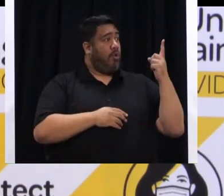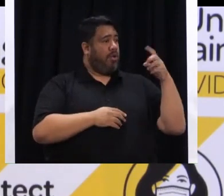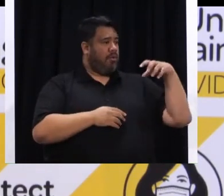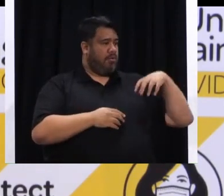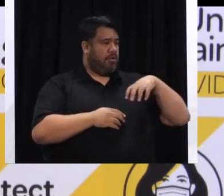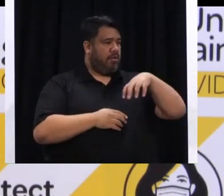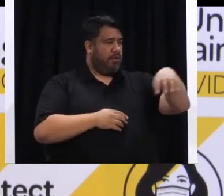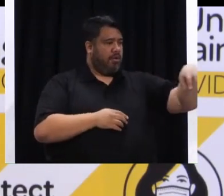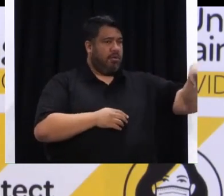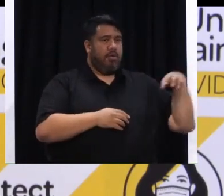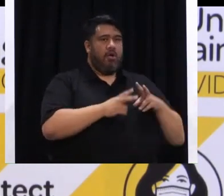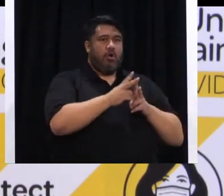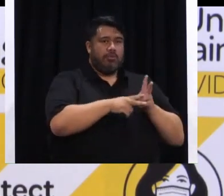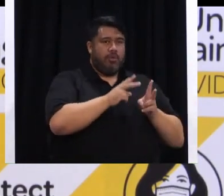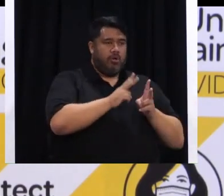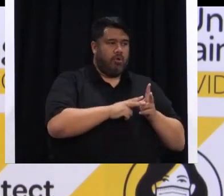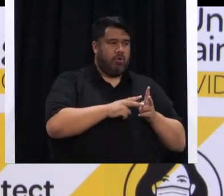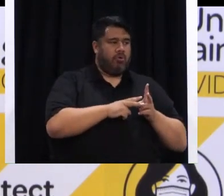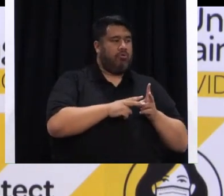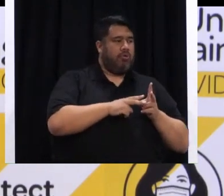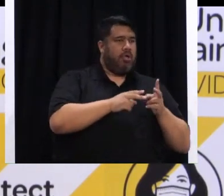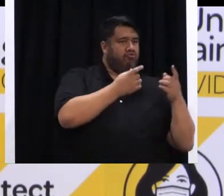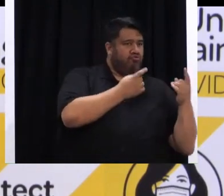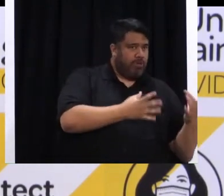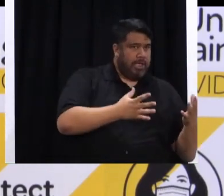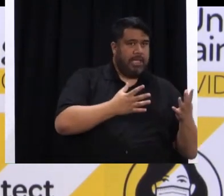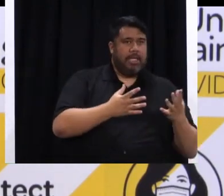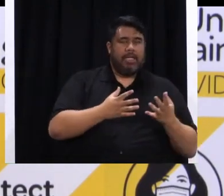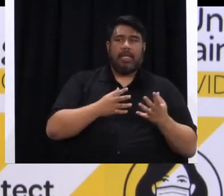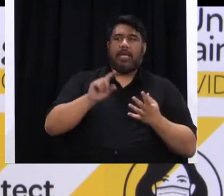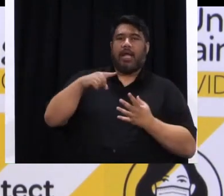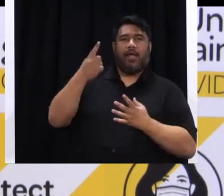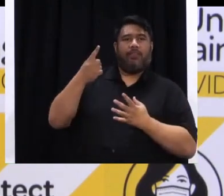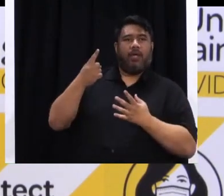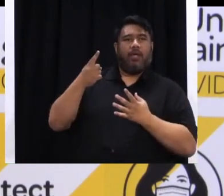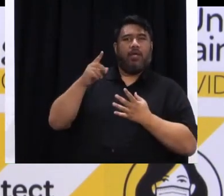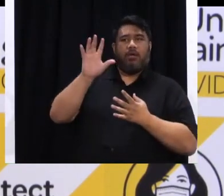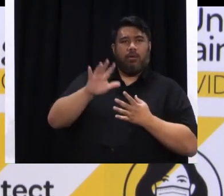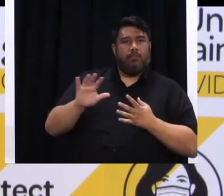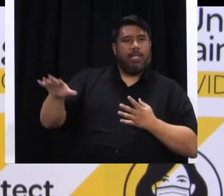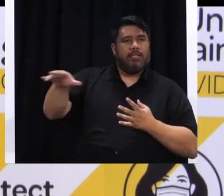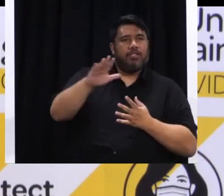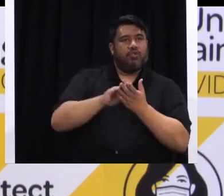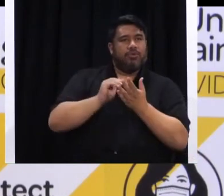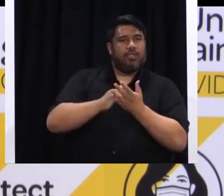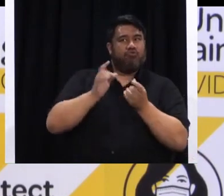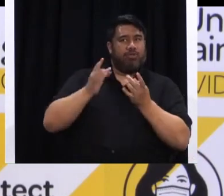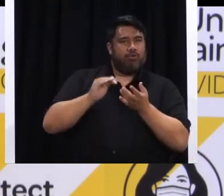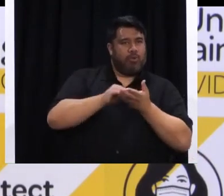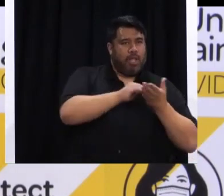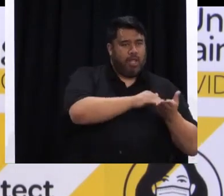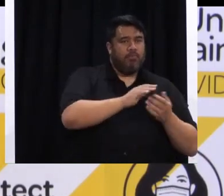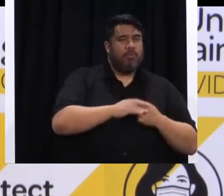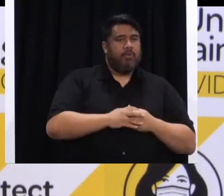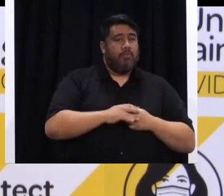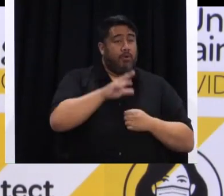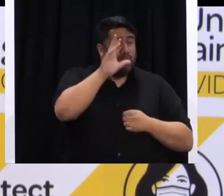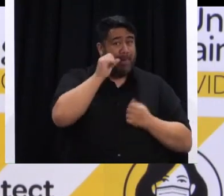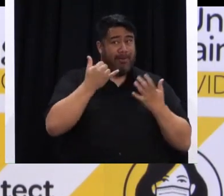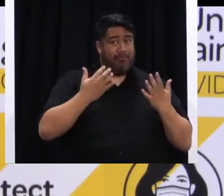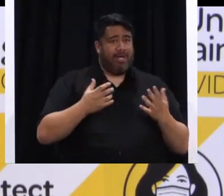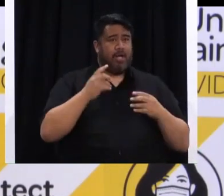around the country, of course, we're just coming out of winter, and you would have seen only four to six weeks ago our health system was,